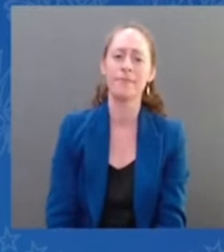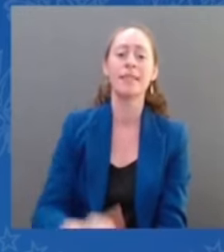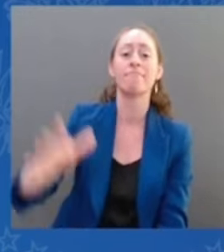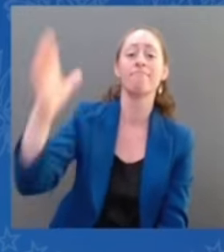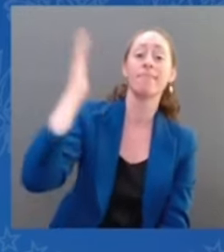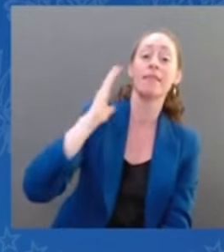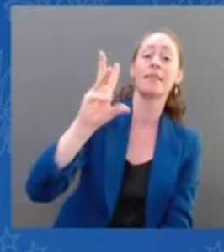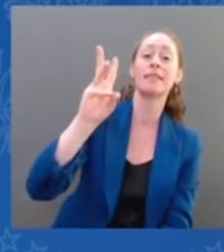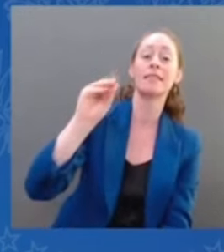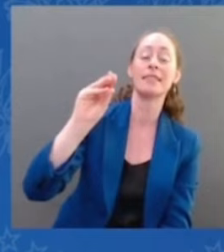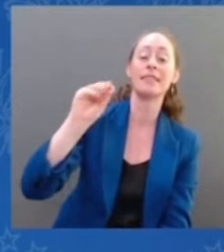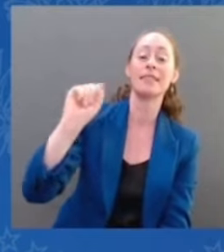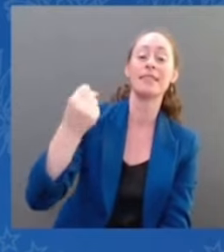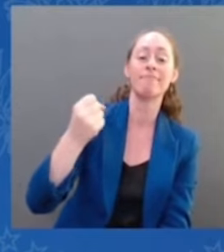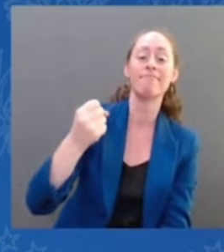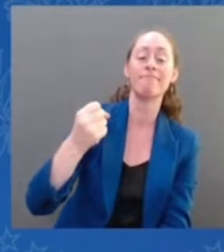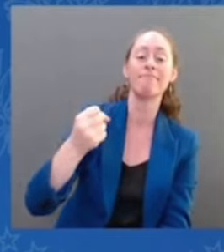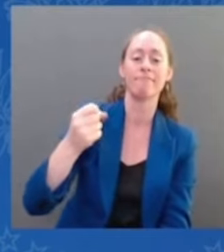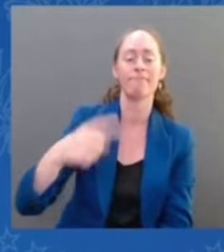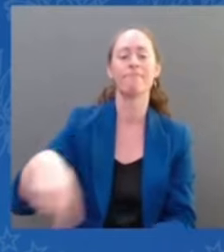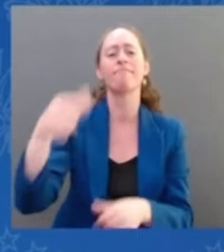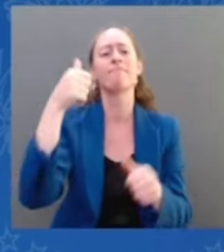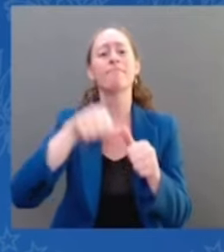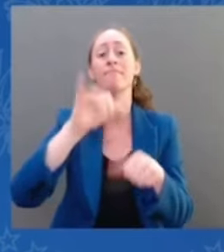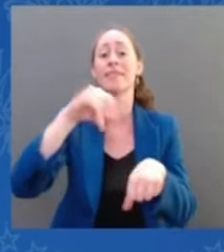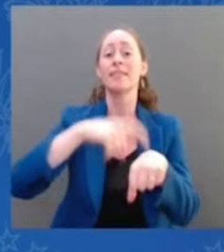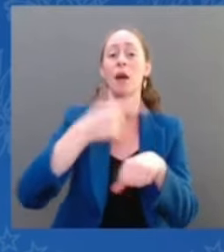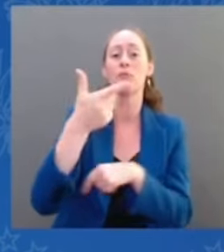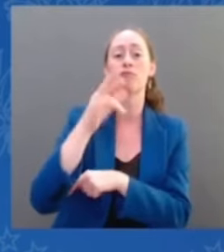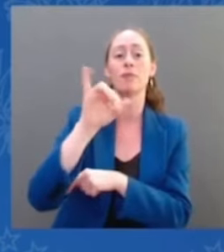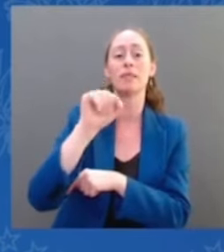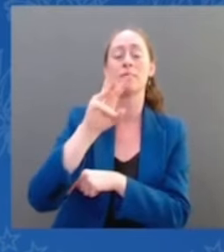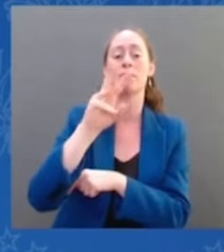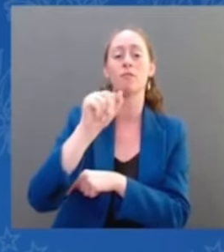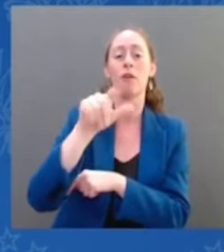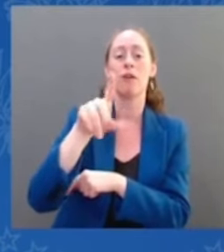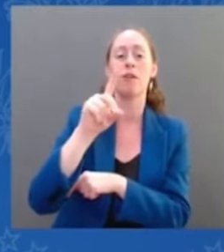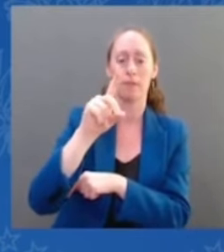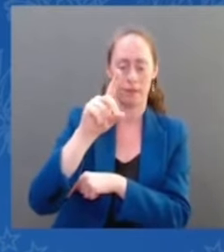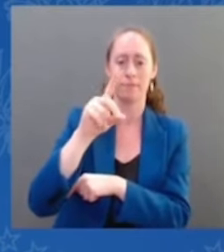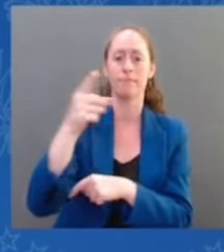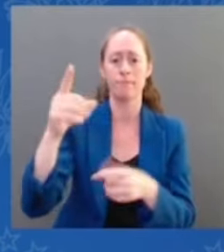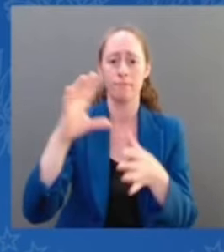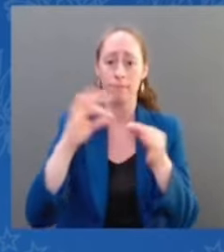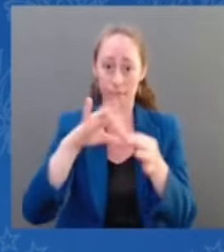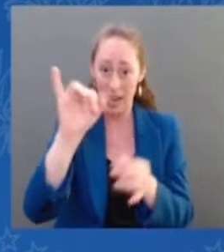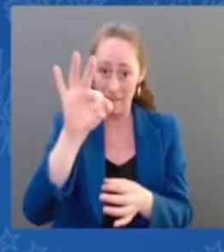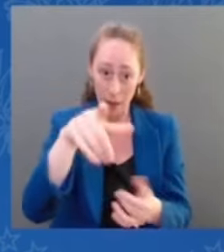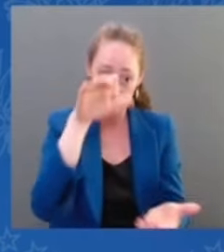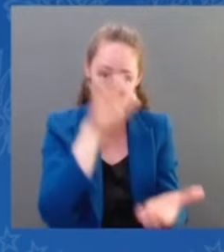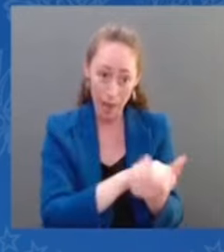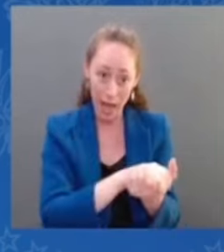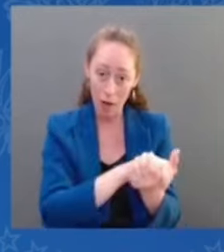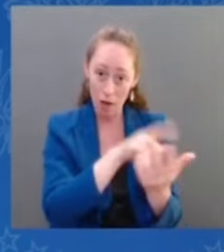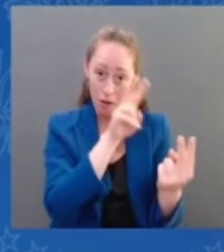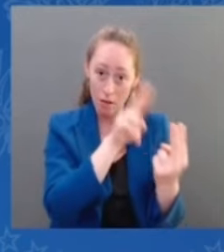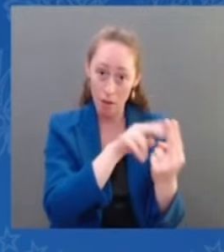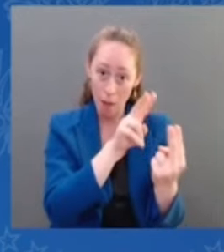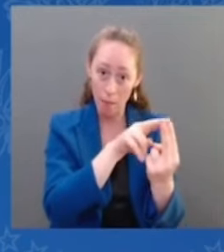couple in the privacy of their bedroom could not decide to use contraception.